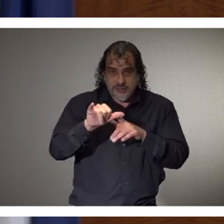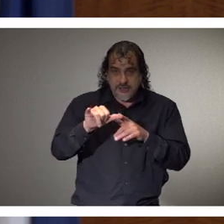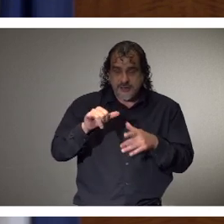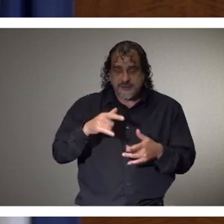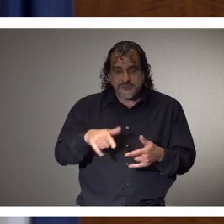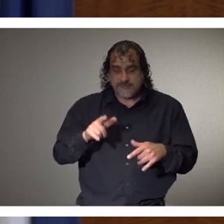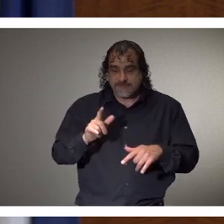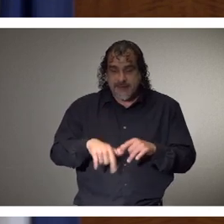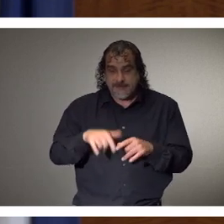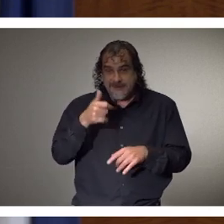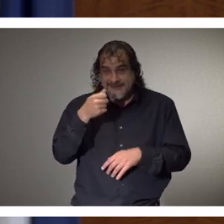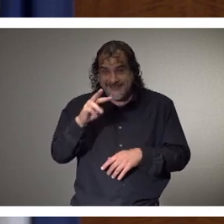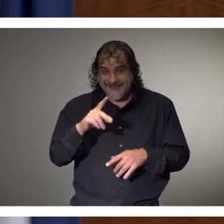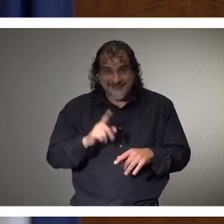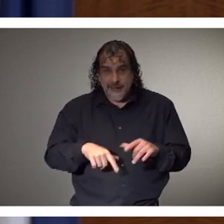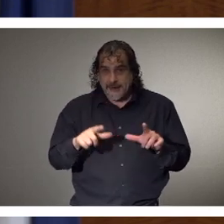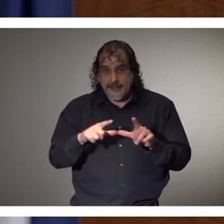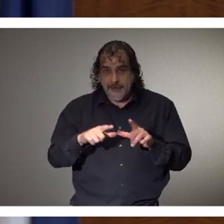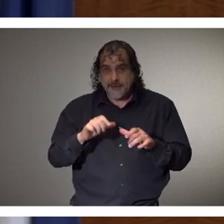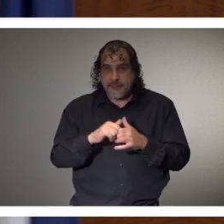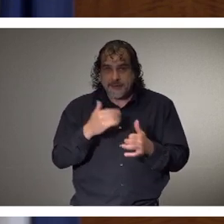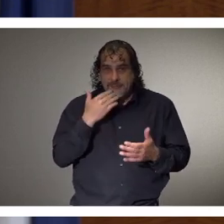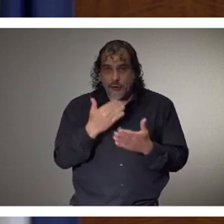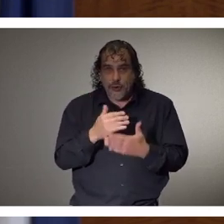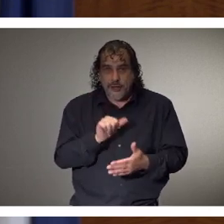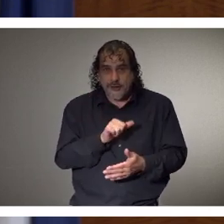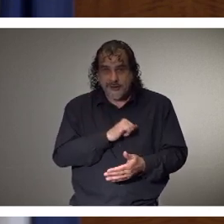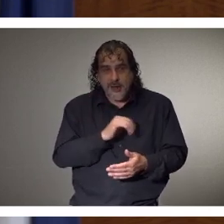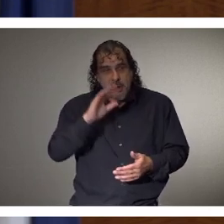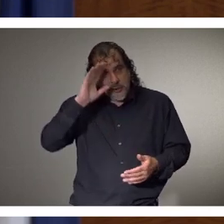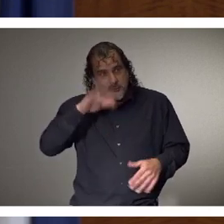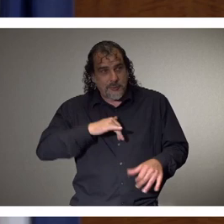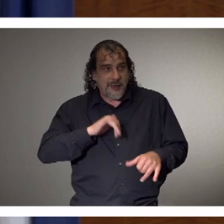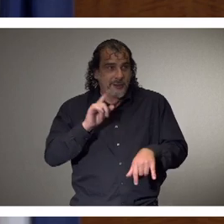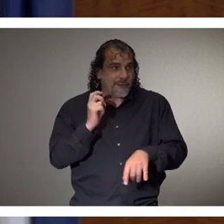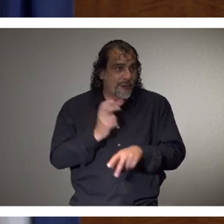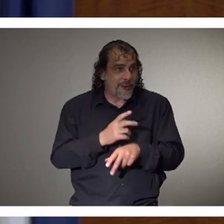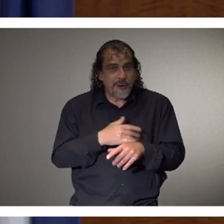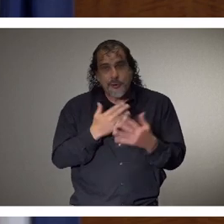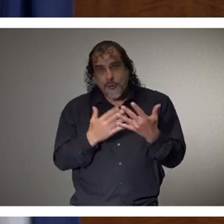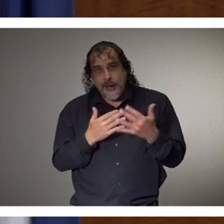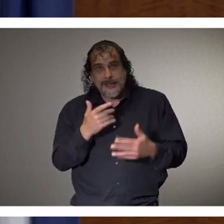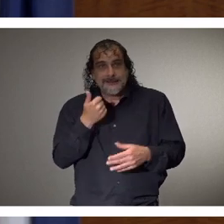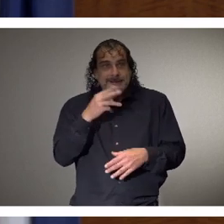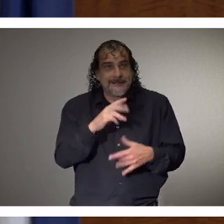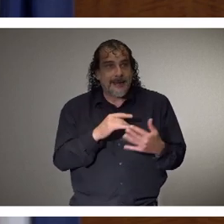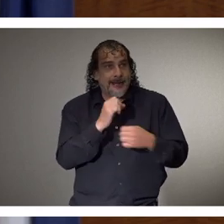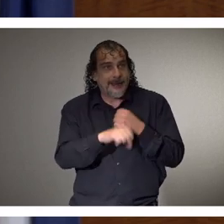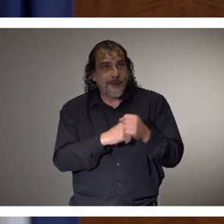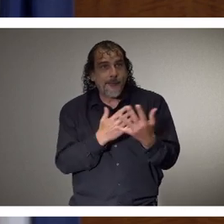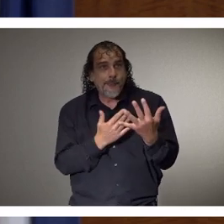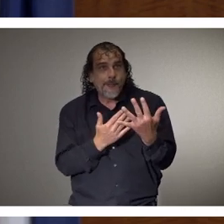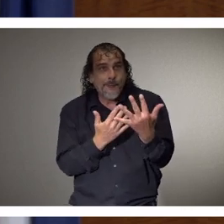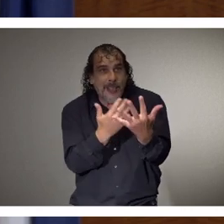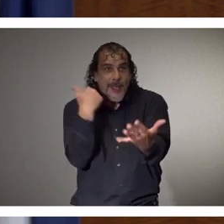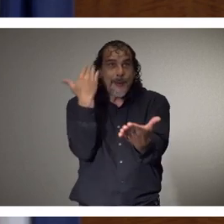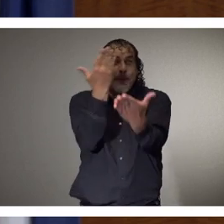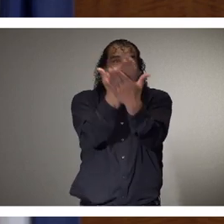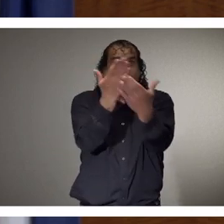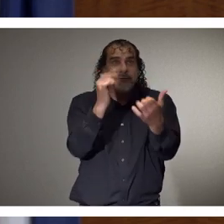her driver's license, she's keeping a good attitude. I know that's hard. You wait 16 years to get that driver's license, and